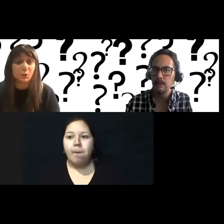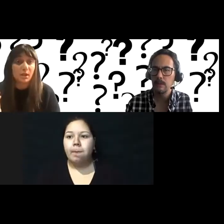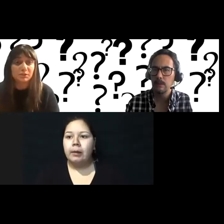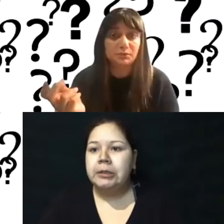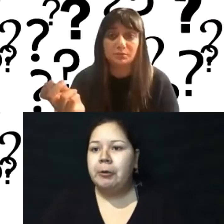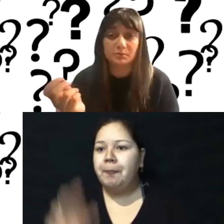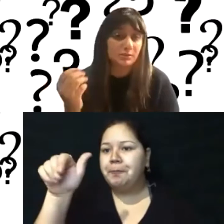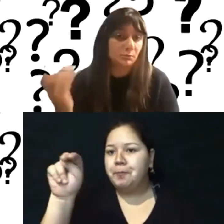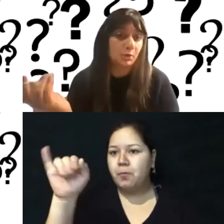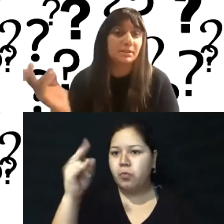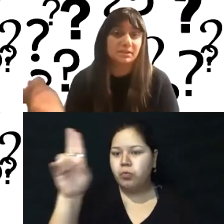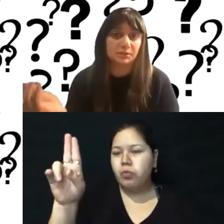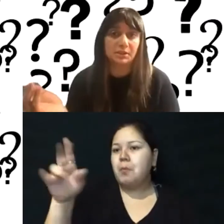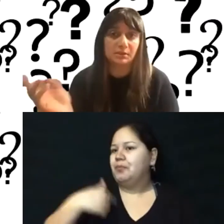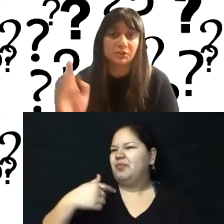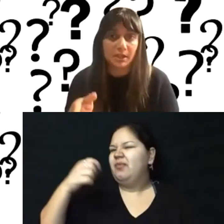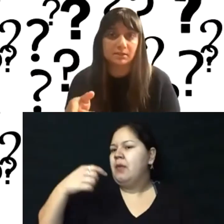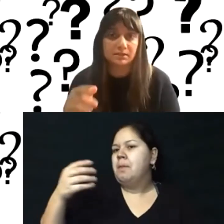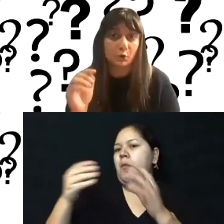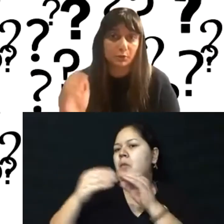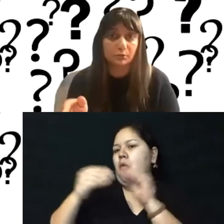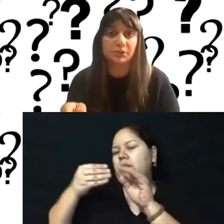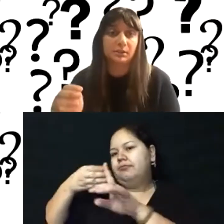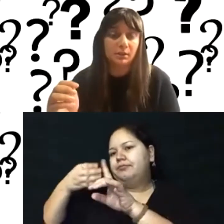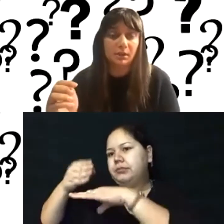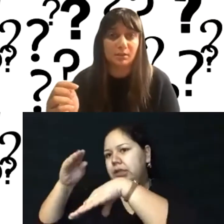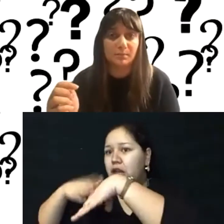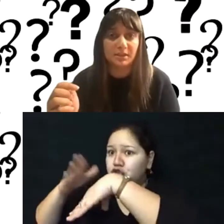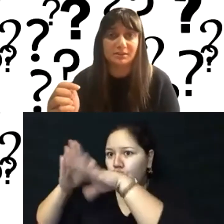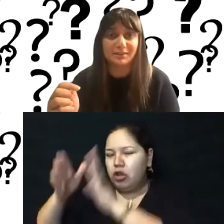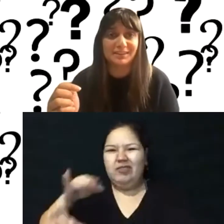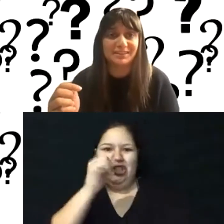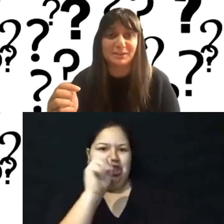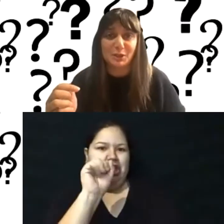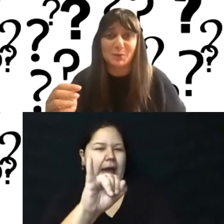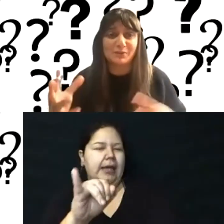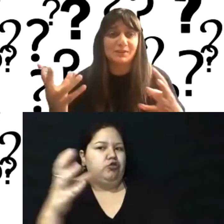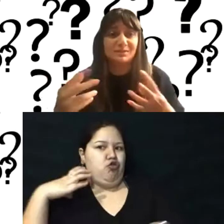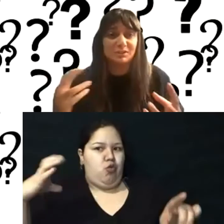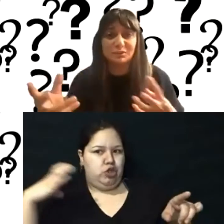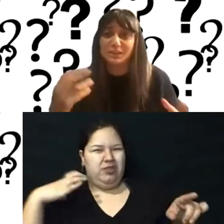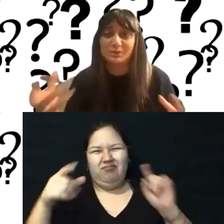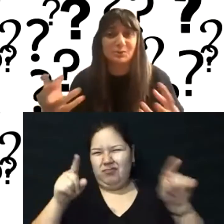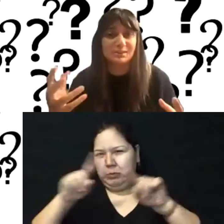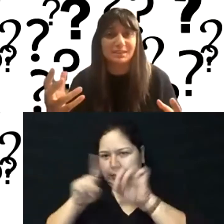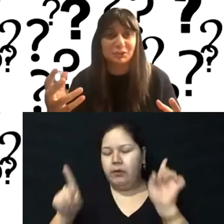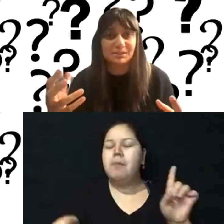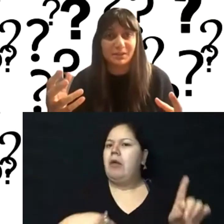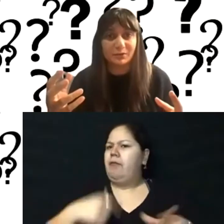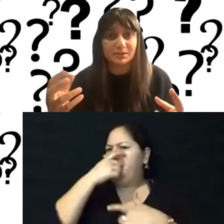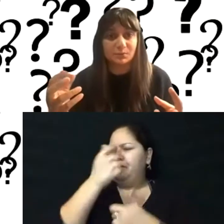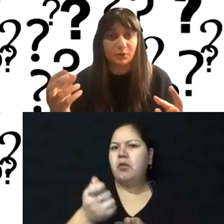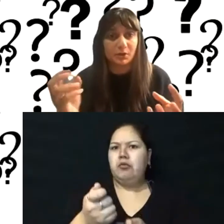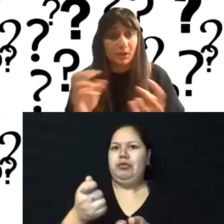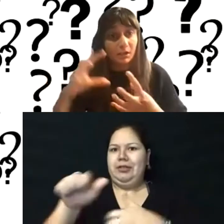So I do, I do more consulting. Jai does more coaching. Um, and I think that one thing that was interesting about doing this session